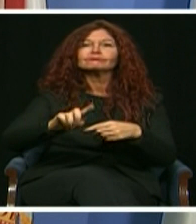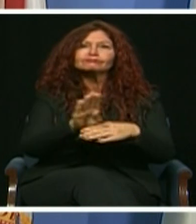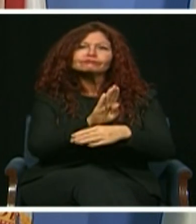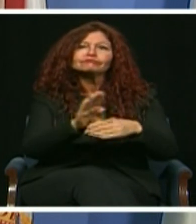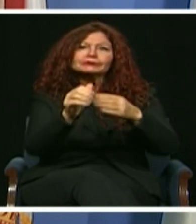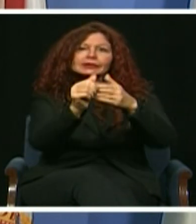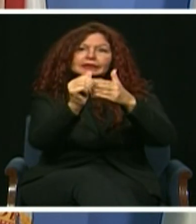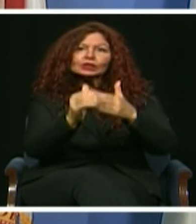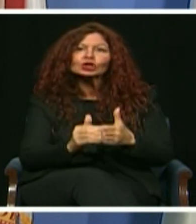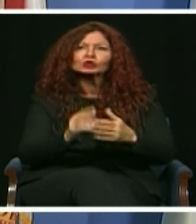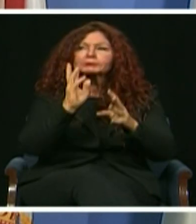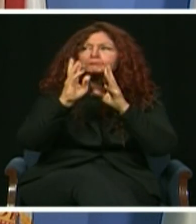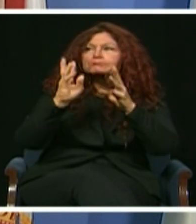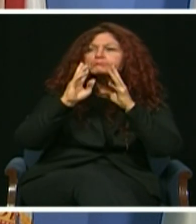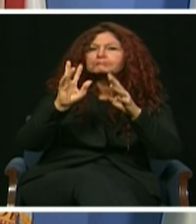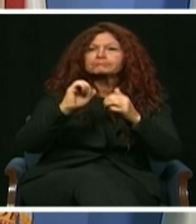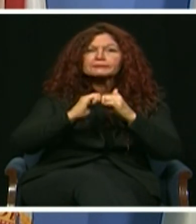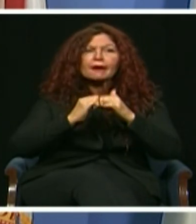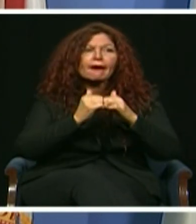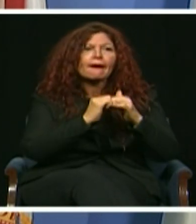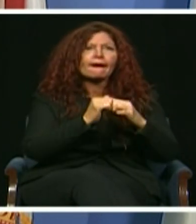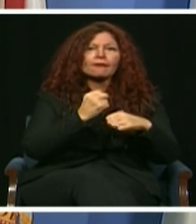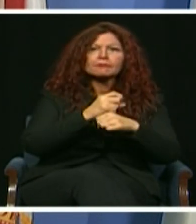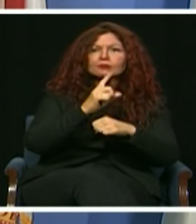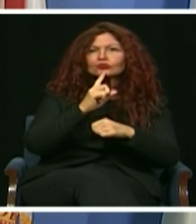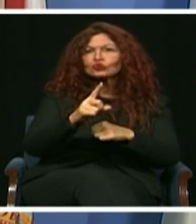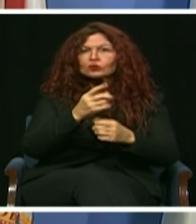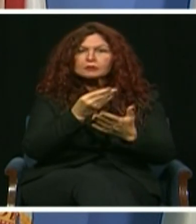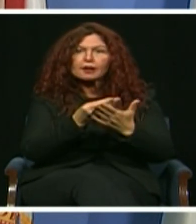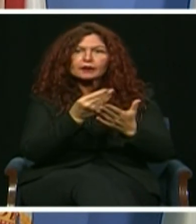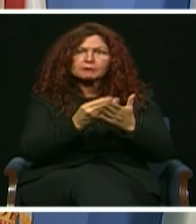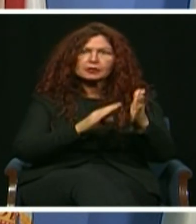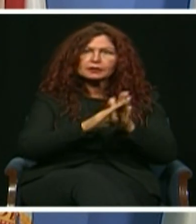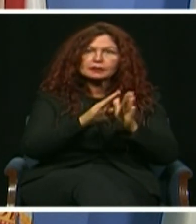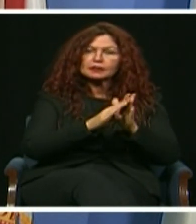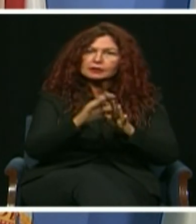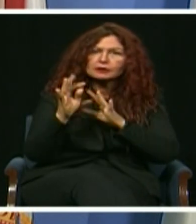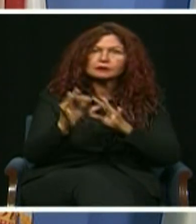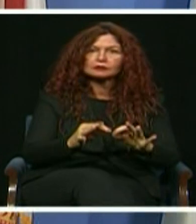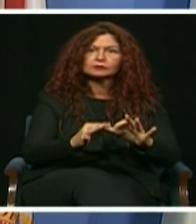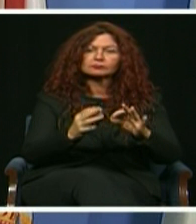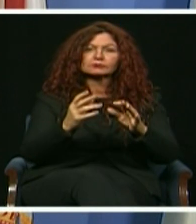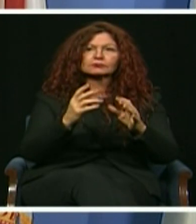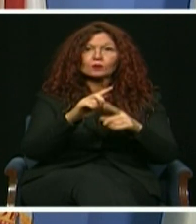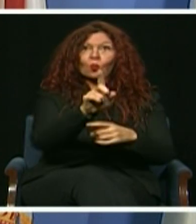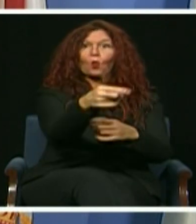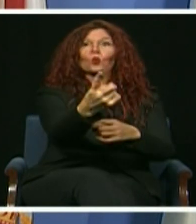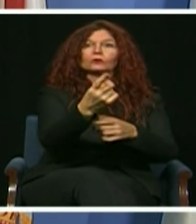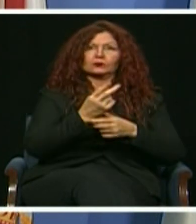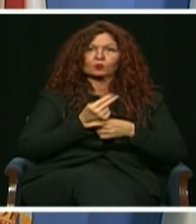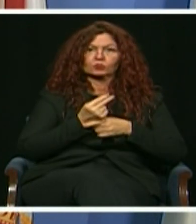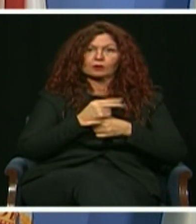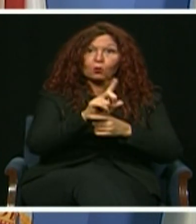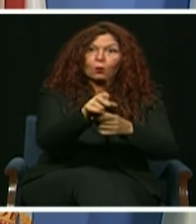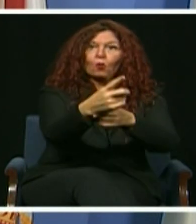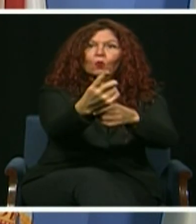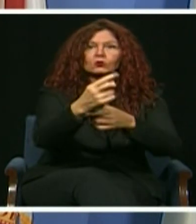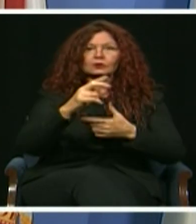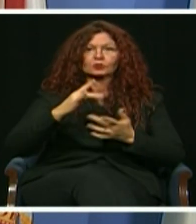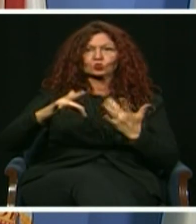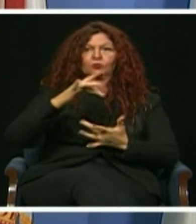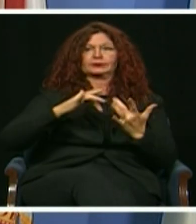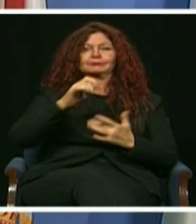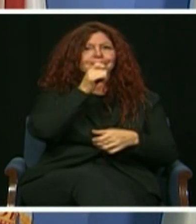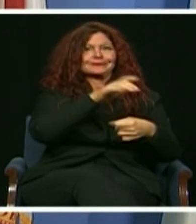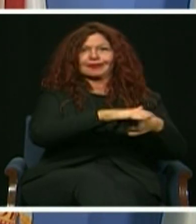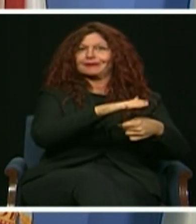economy by diversifying our sectors, investing in agriculture, manufacturing, tech, finance, and others. Growing